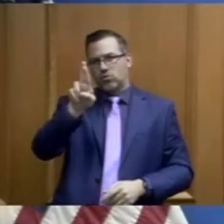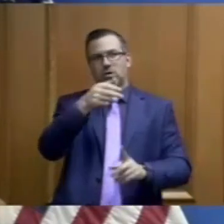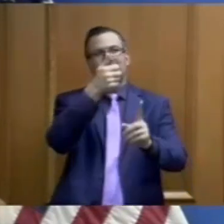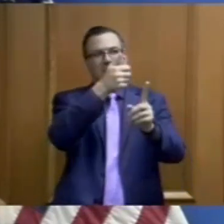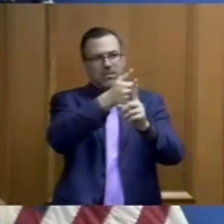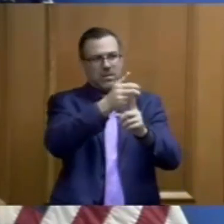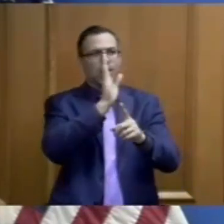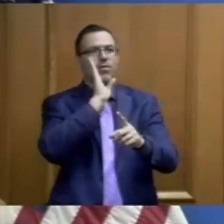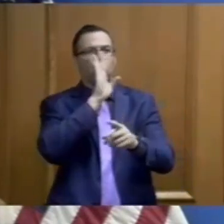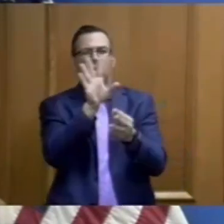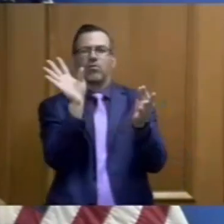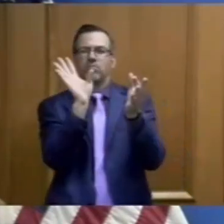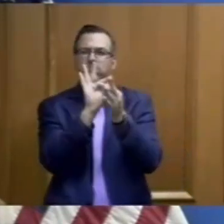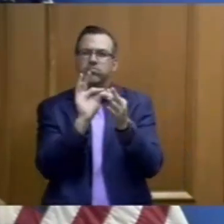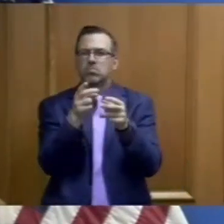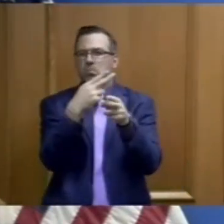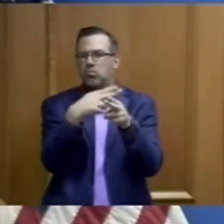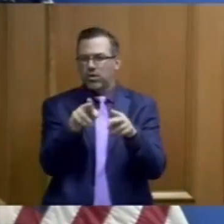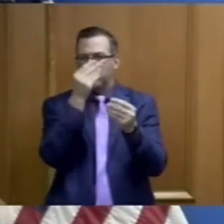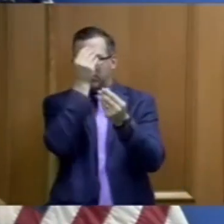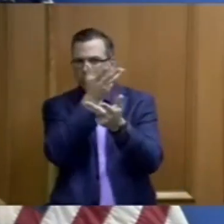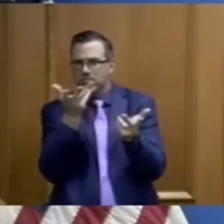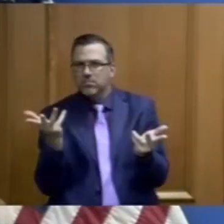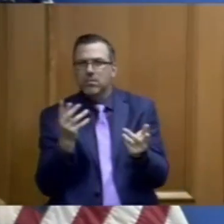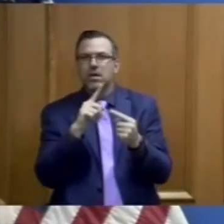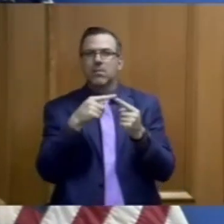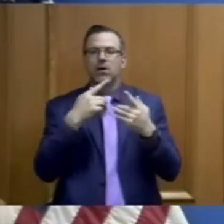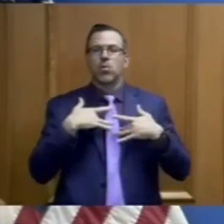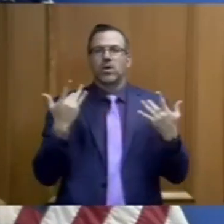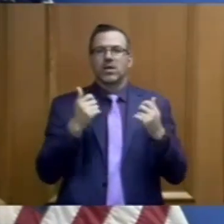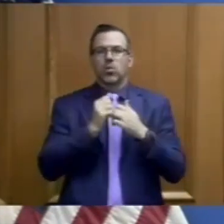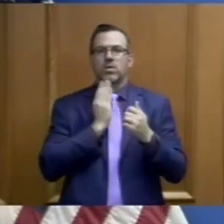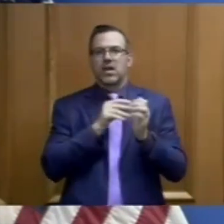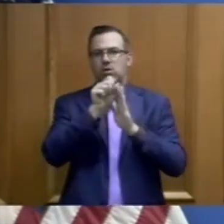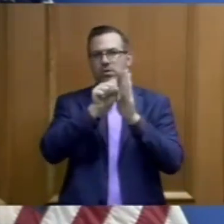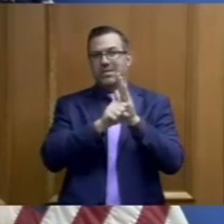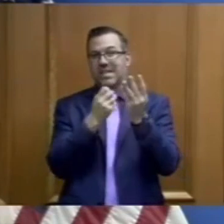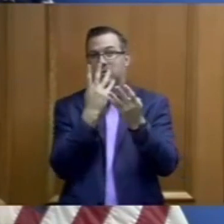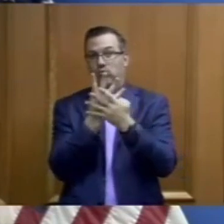report regarding the efforts in our state prisons. Tony?